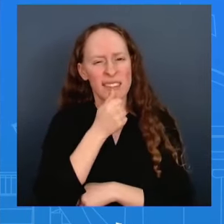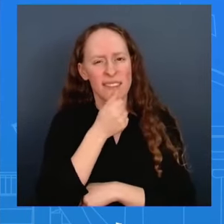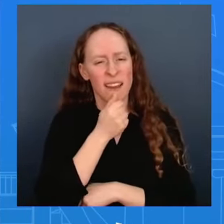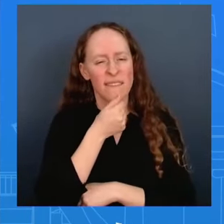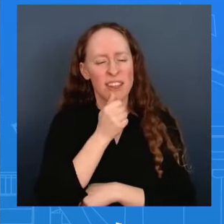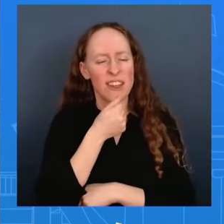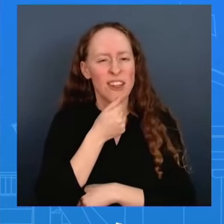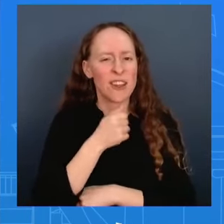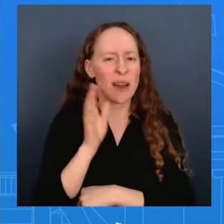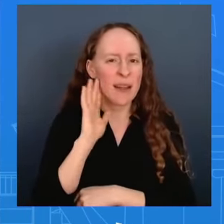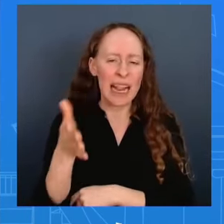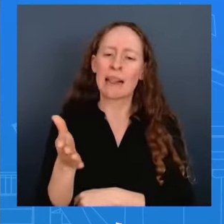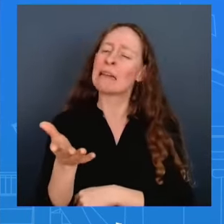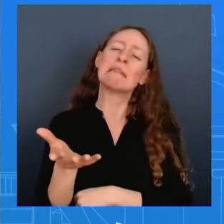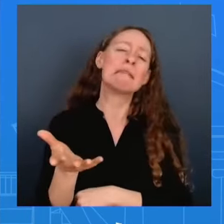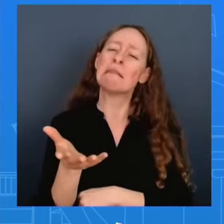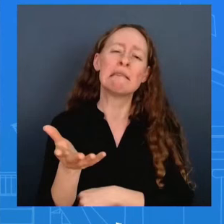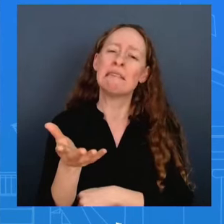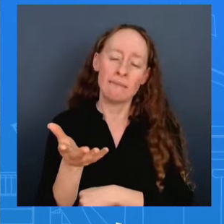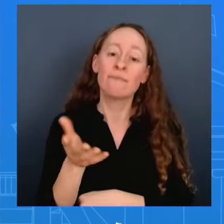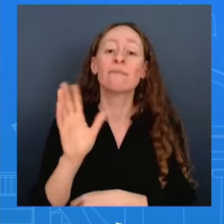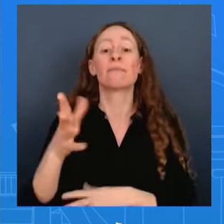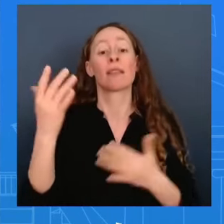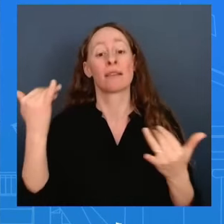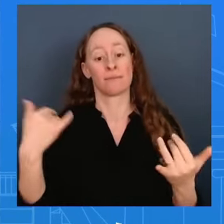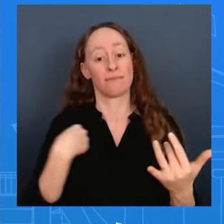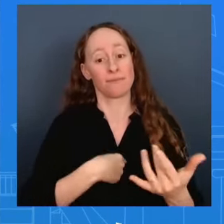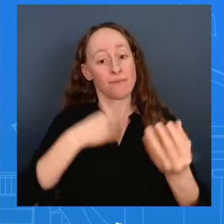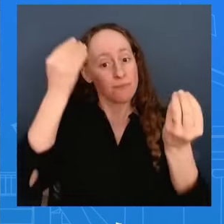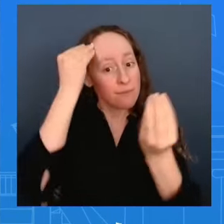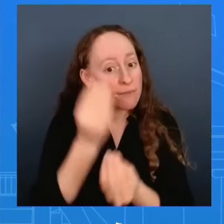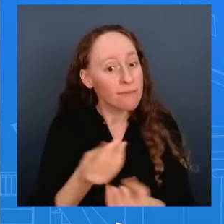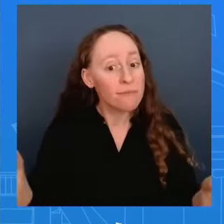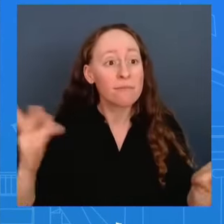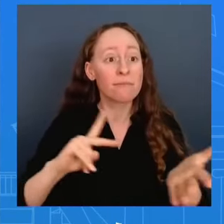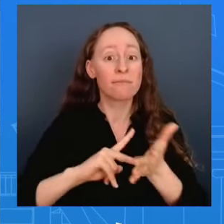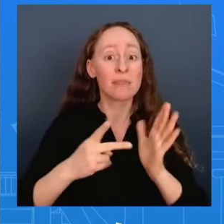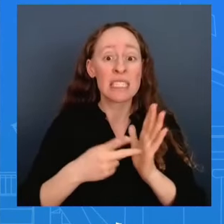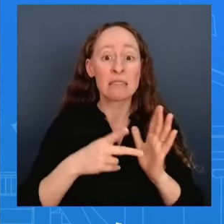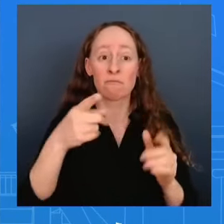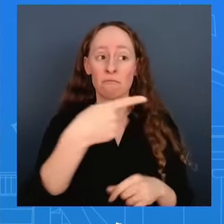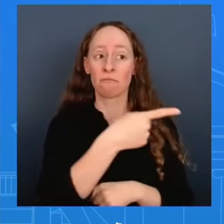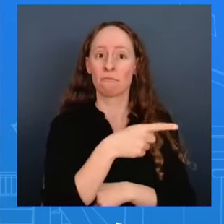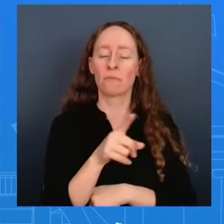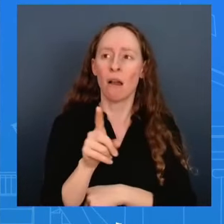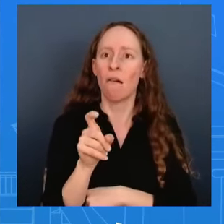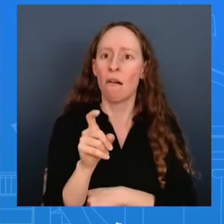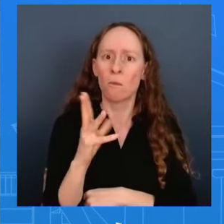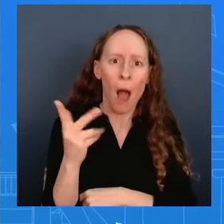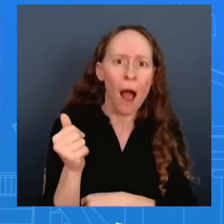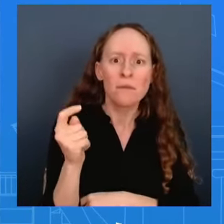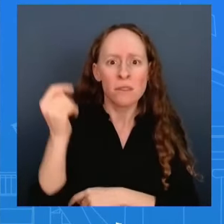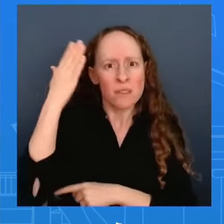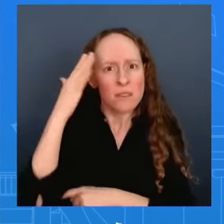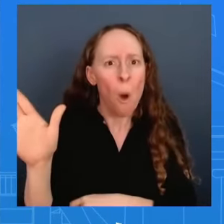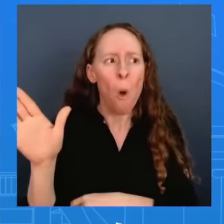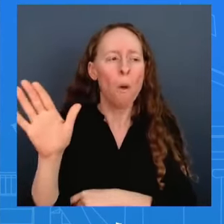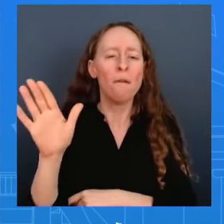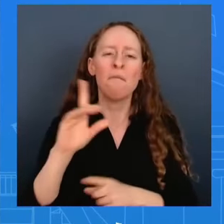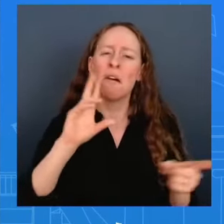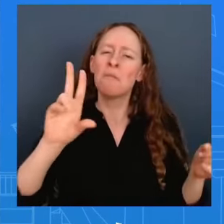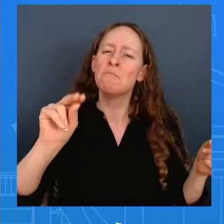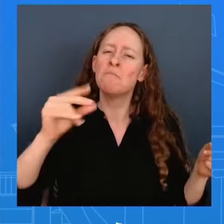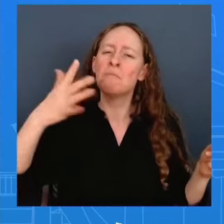should um by no means be a surprise to our counterparts in beijing we have made clear this is not about escalation